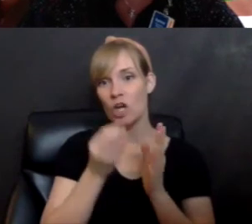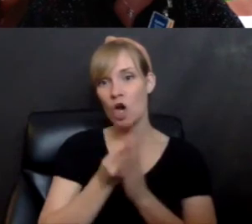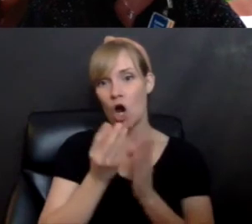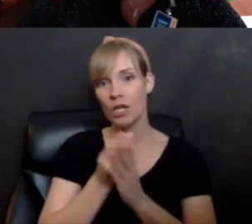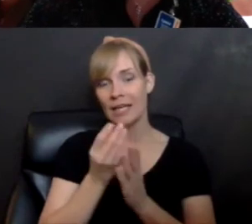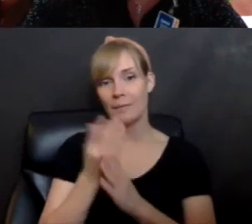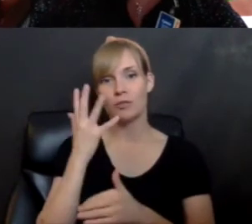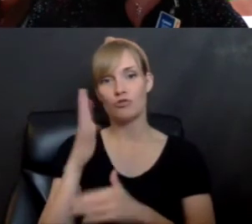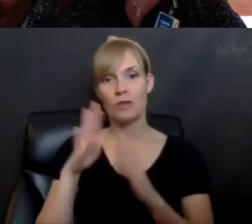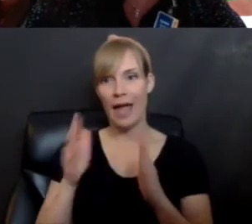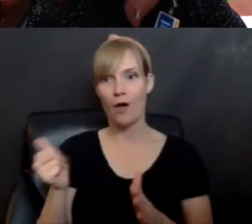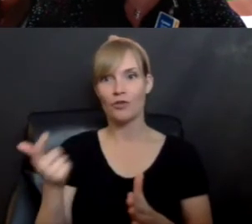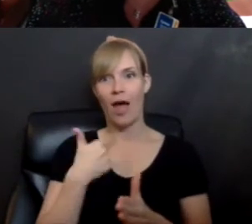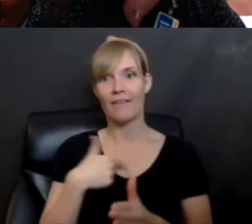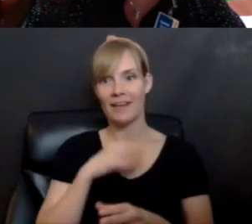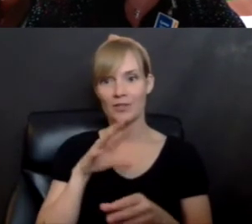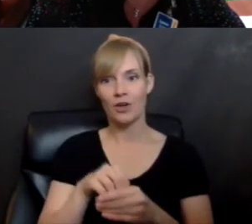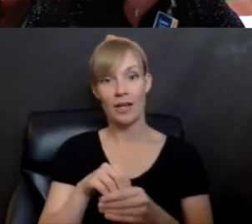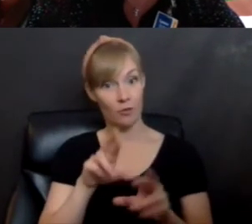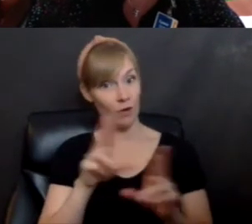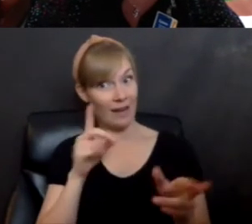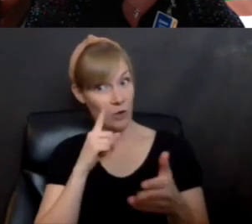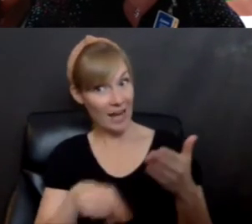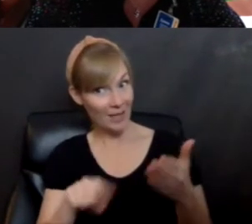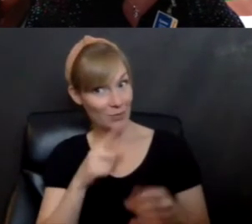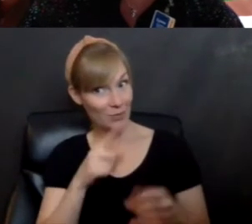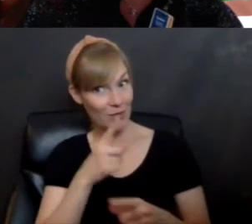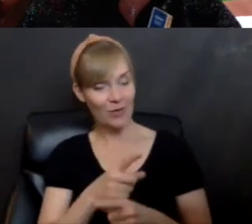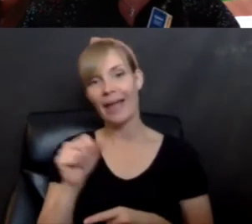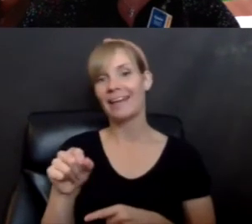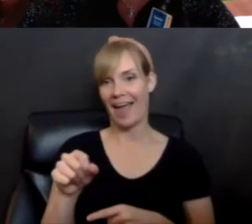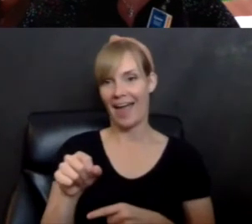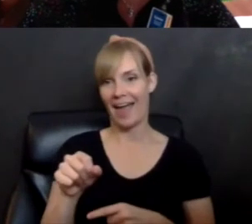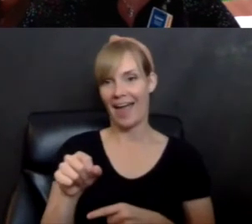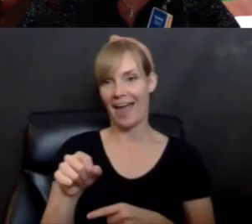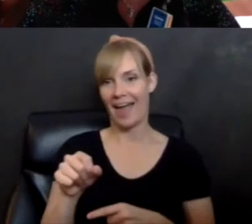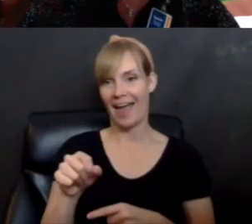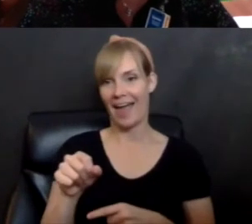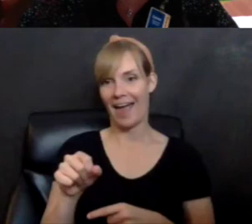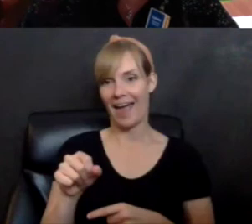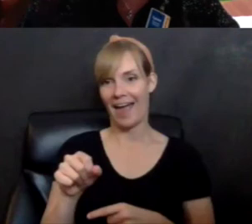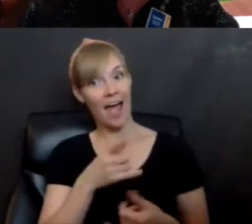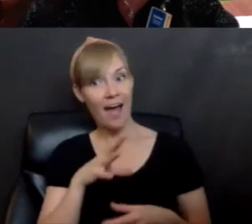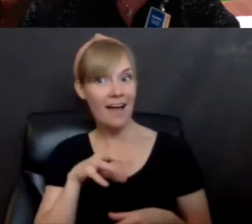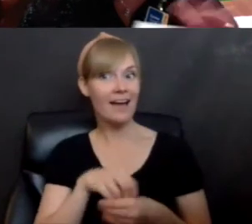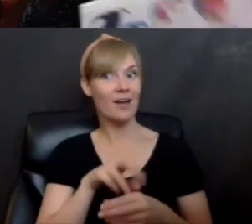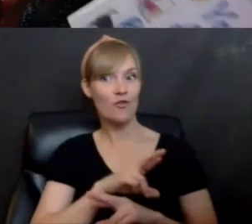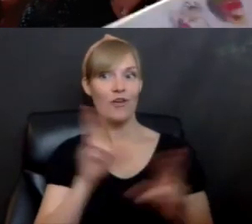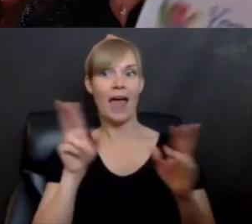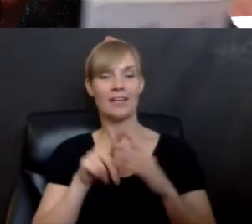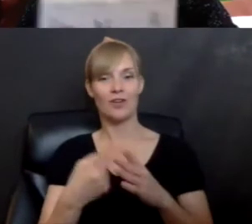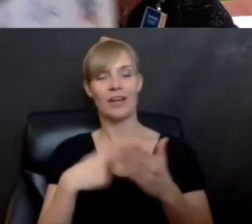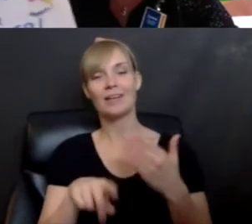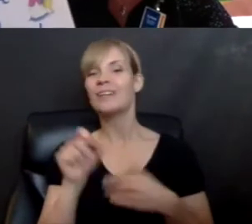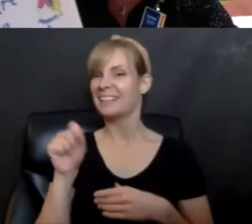house lately. Right. For next week. Right. Yeah. Exactly. So you're getting in the spirit. I am, but you know, we